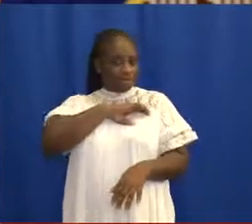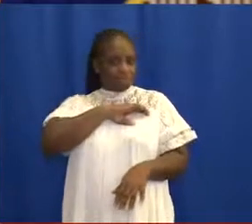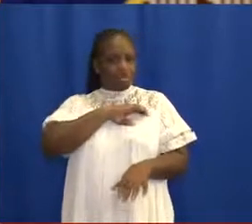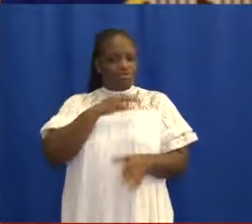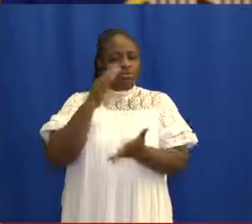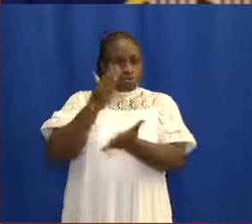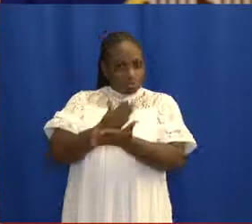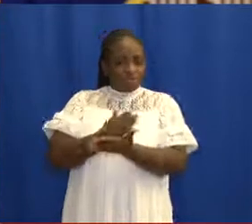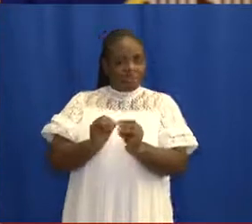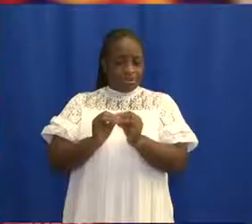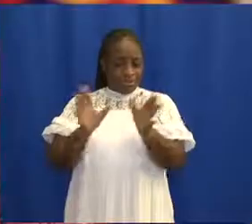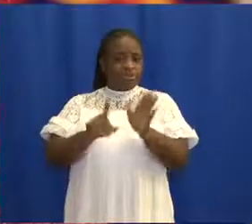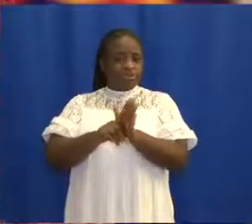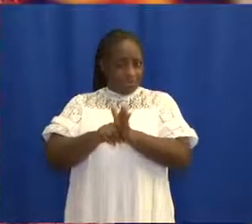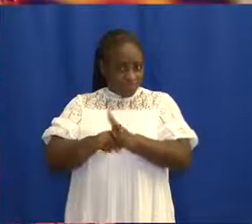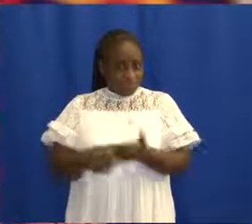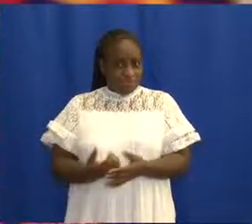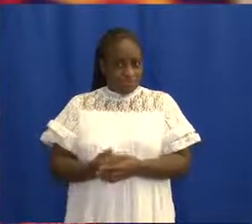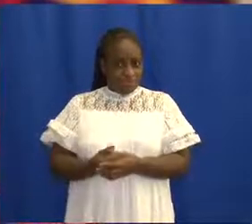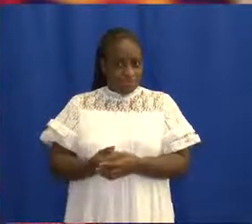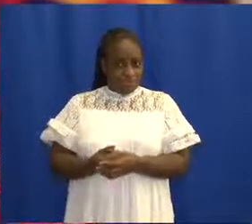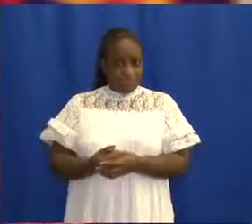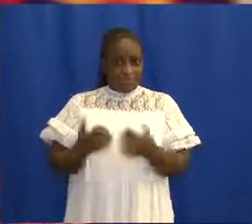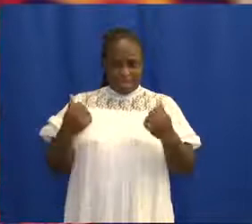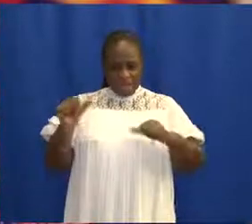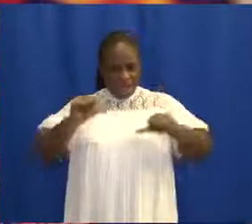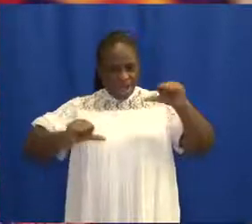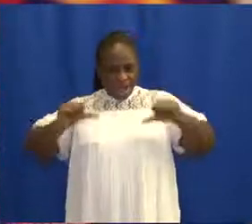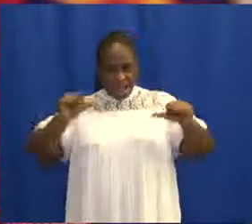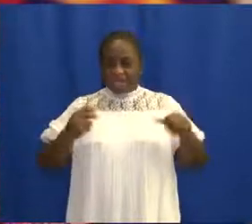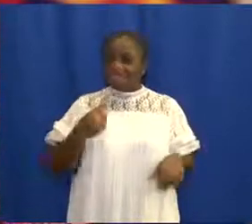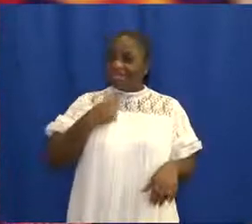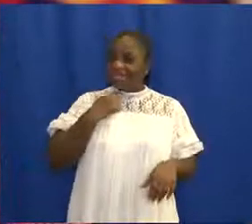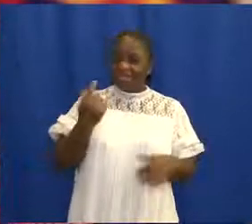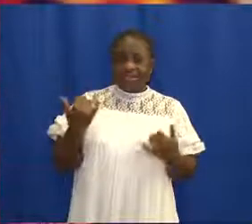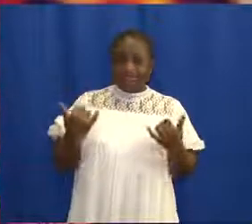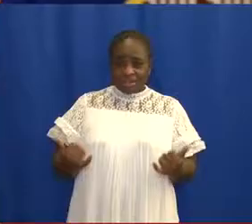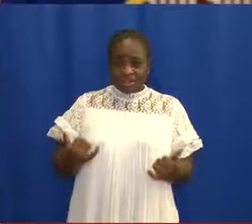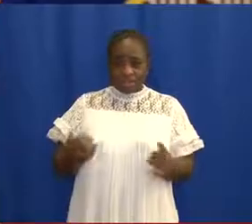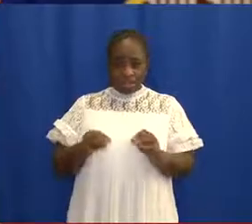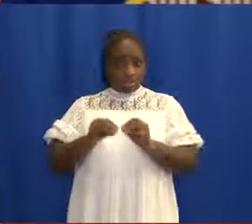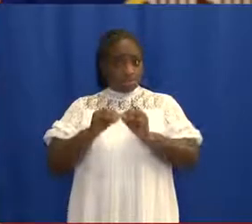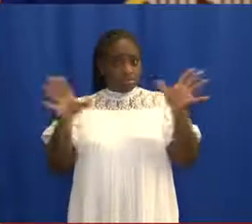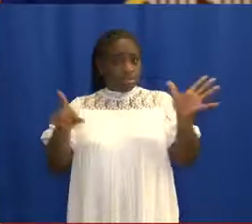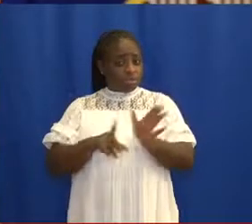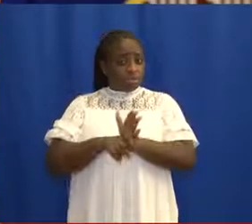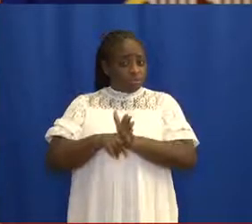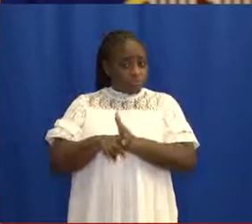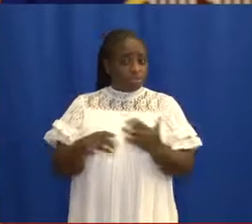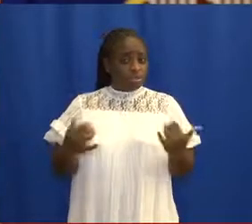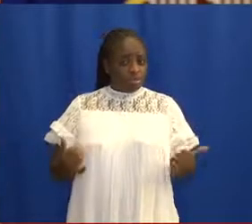contain the virus. The analysis continues to tell us that the spread of the virus